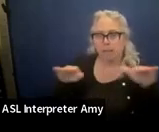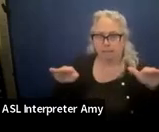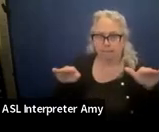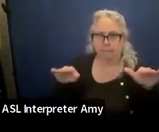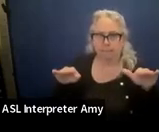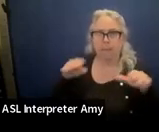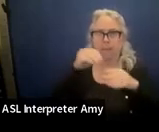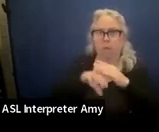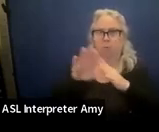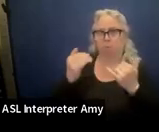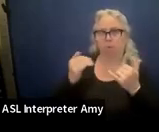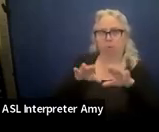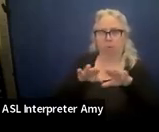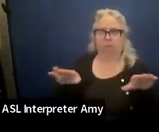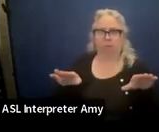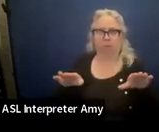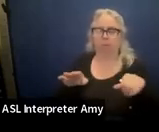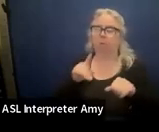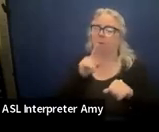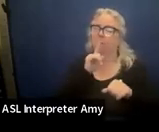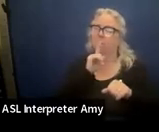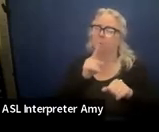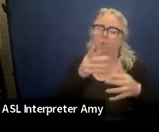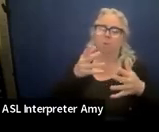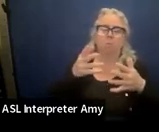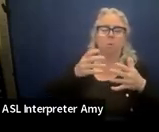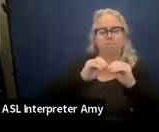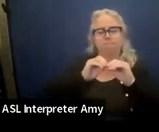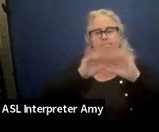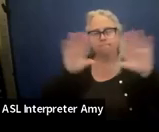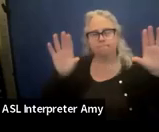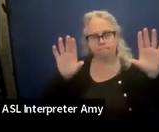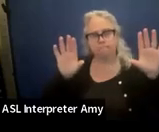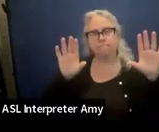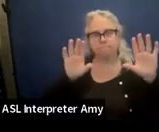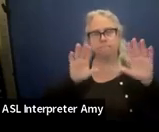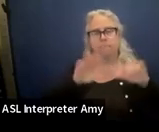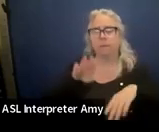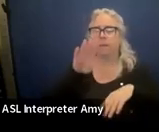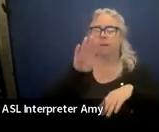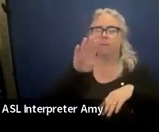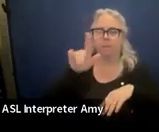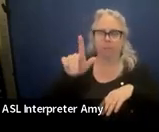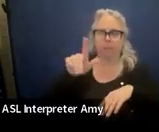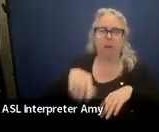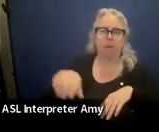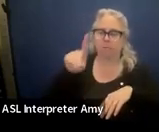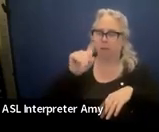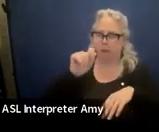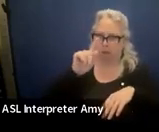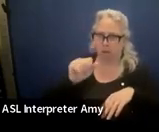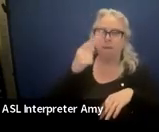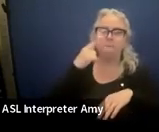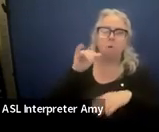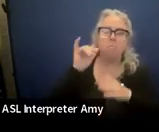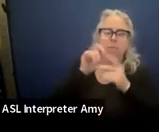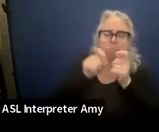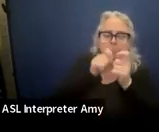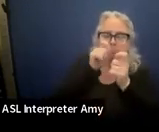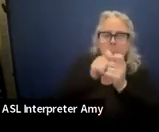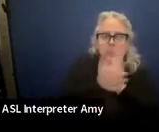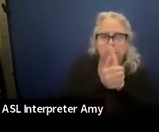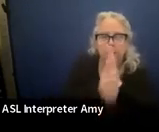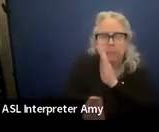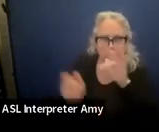level, right? You want really clear baseline data for that specific skill